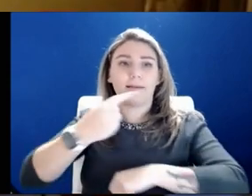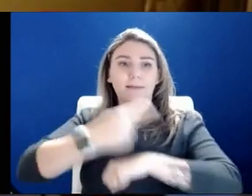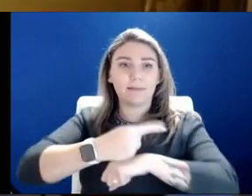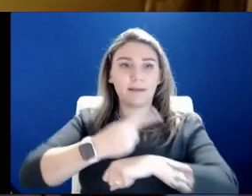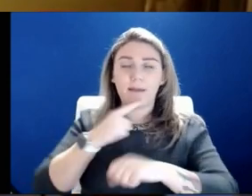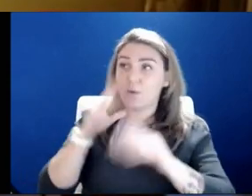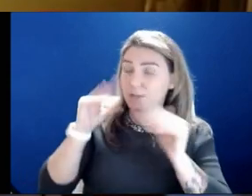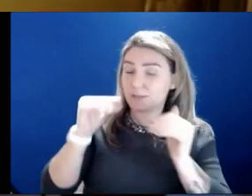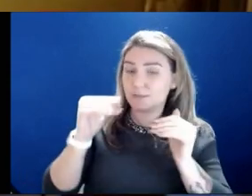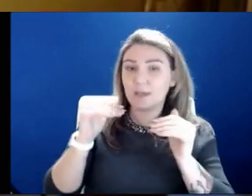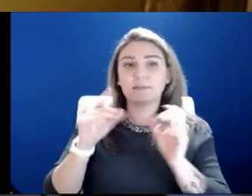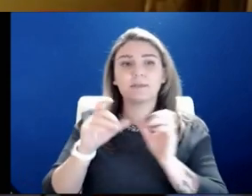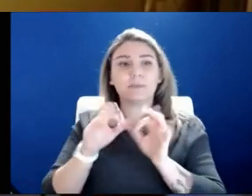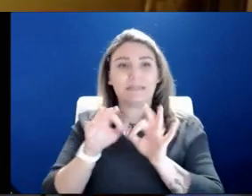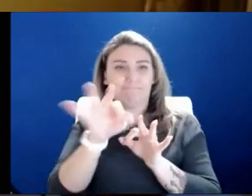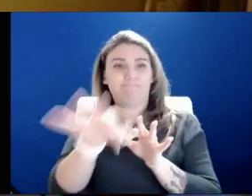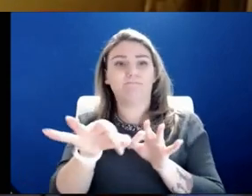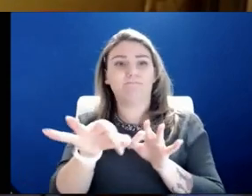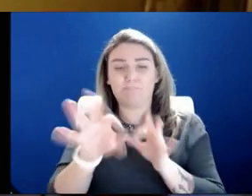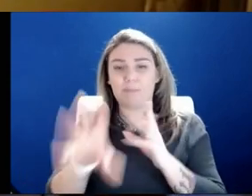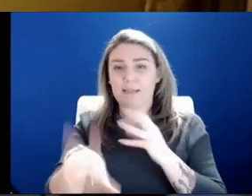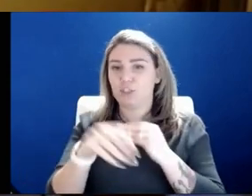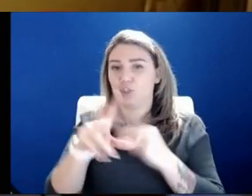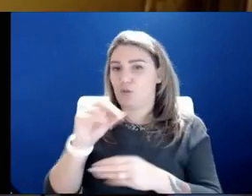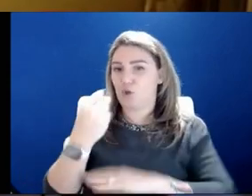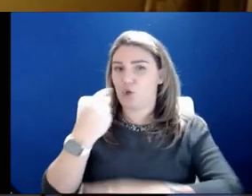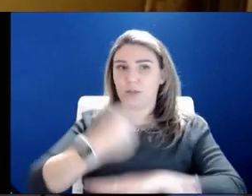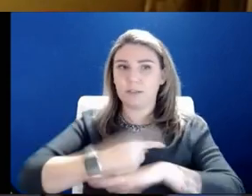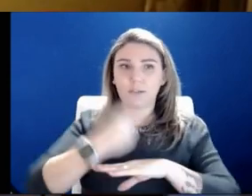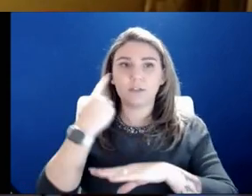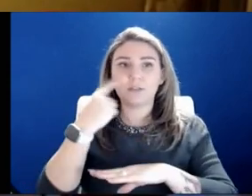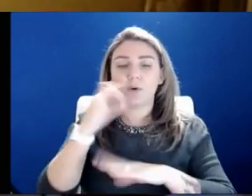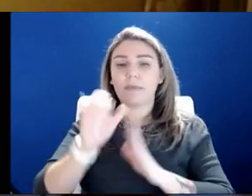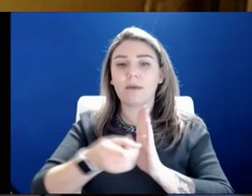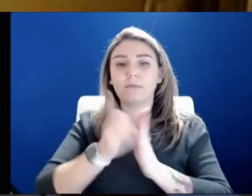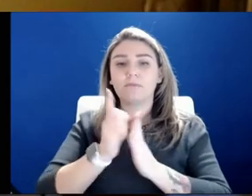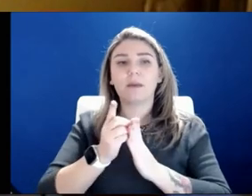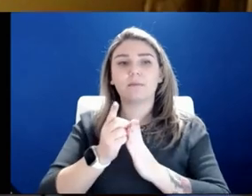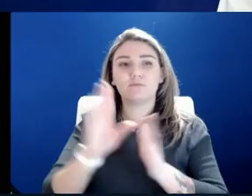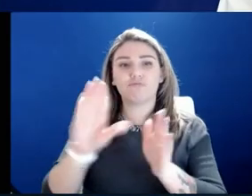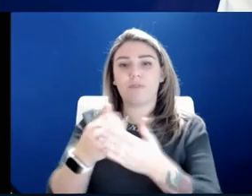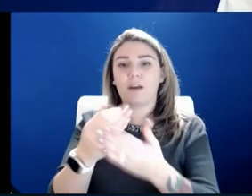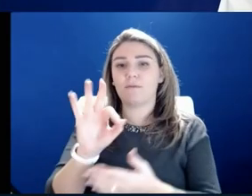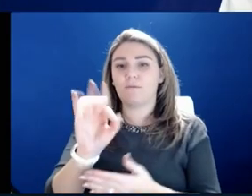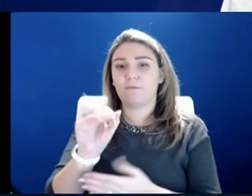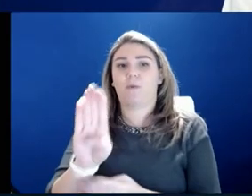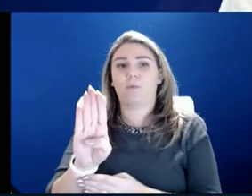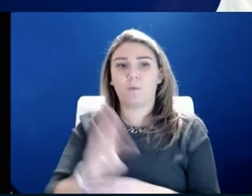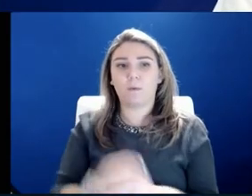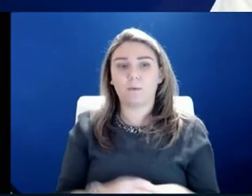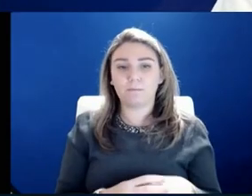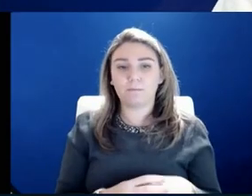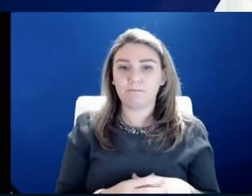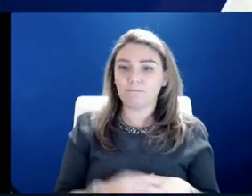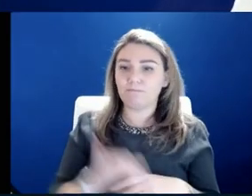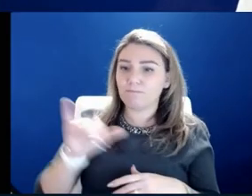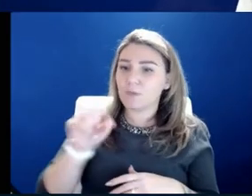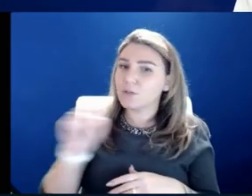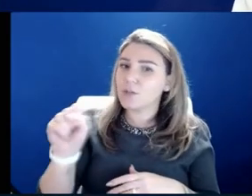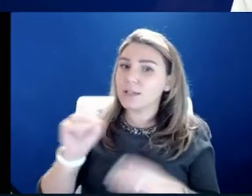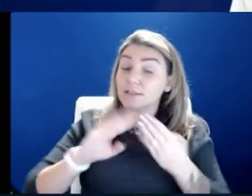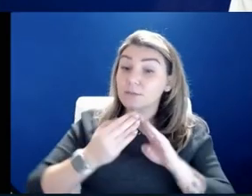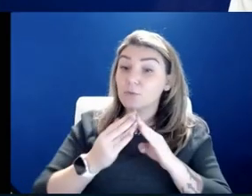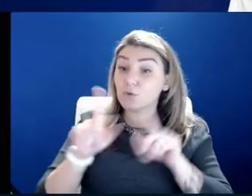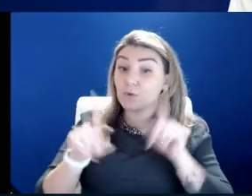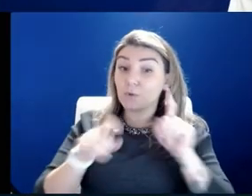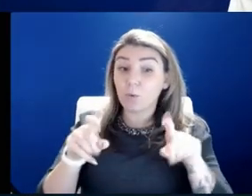probably be extended for another 30 days when we get to that point in February. Jess, hear there's some community questions out there. I